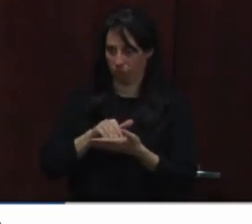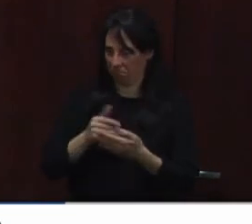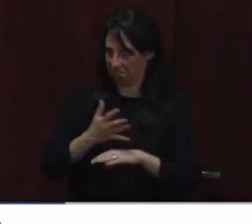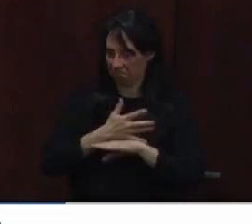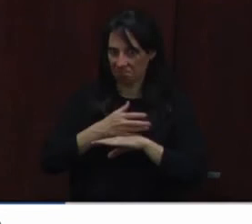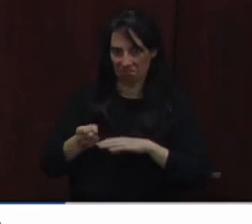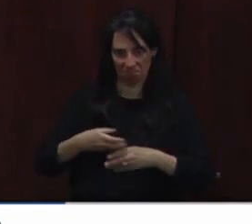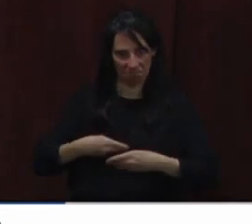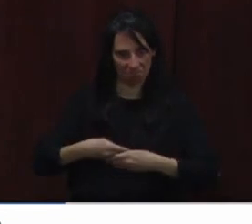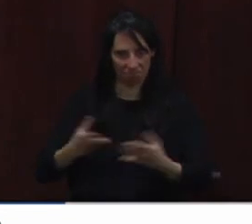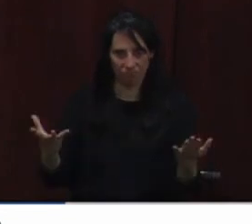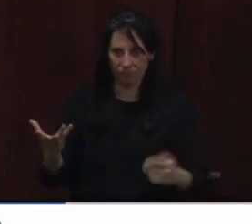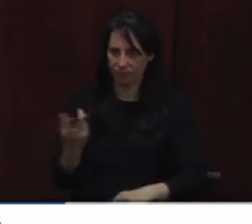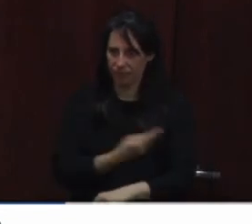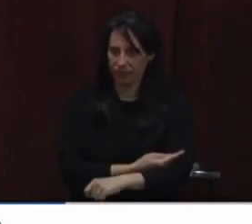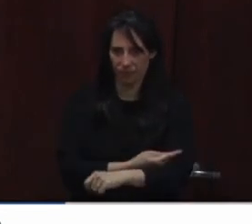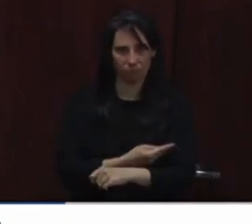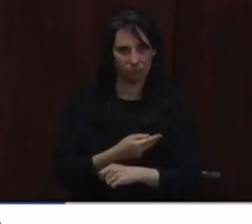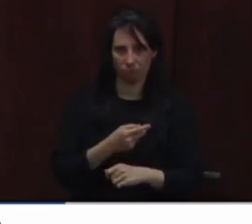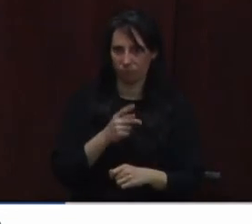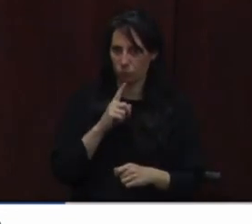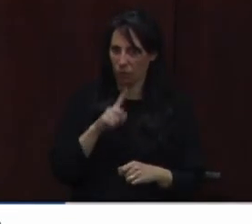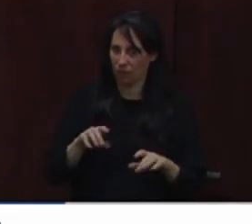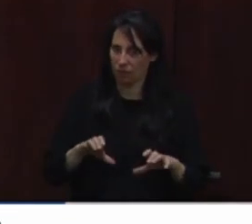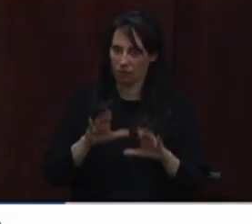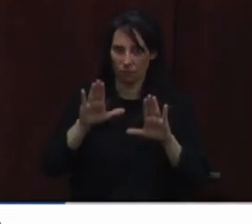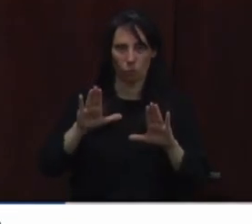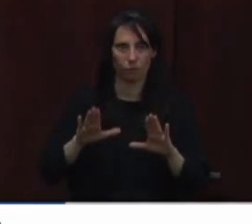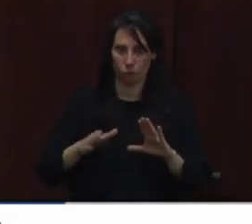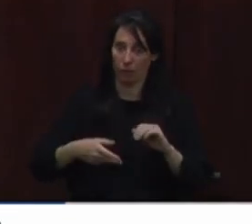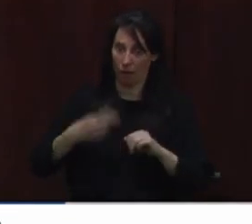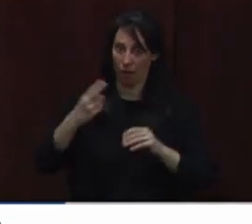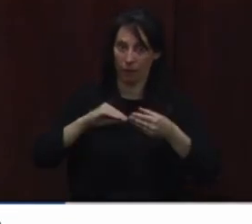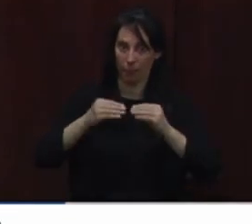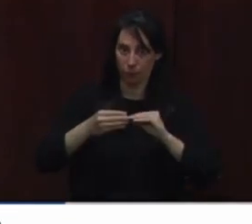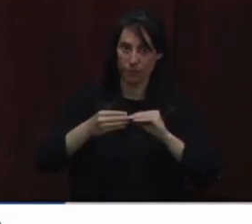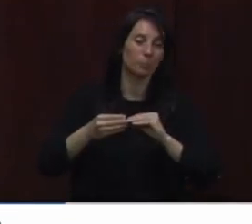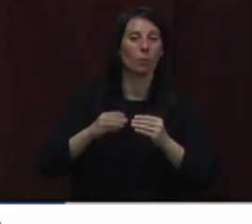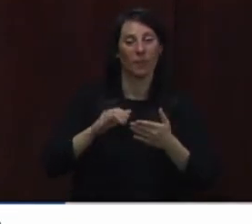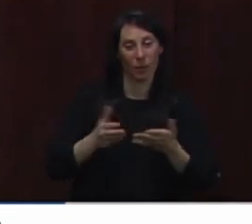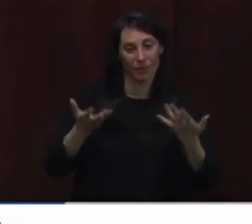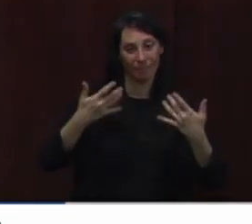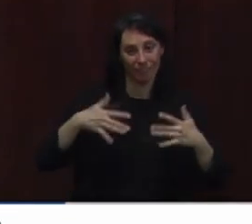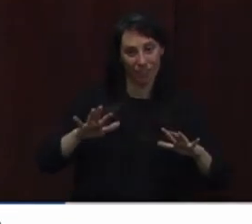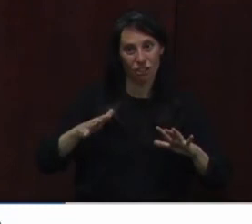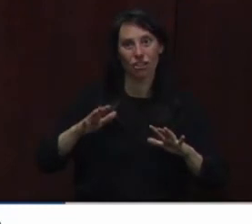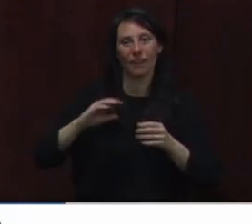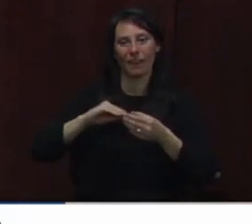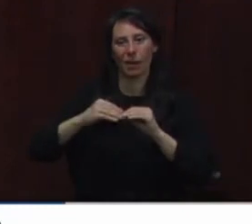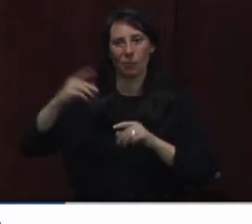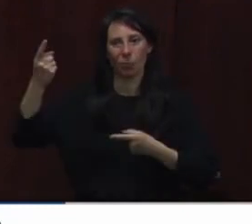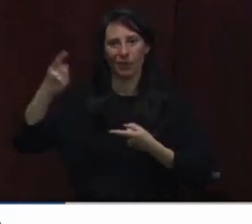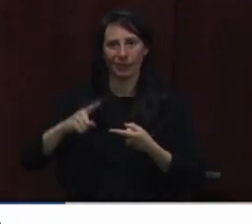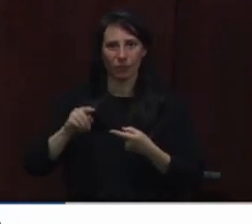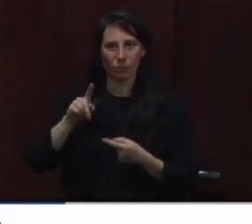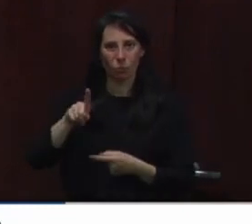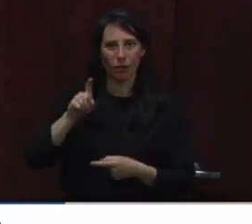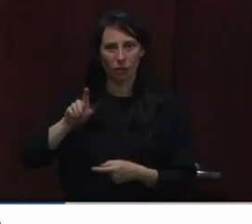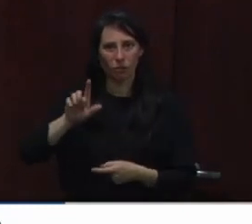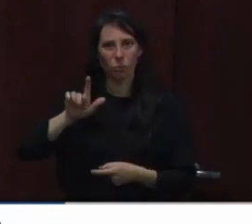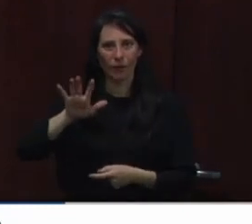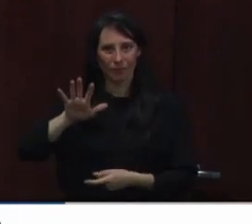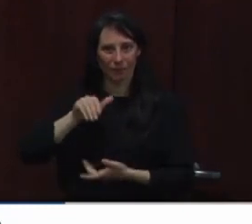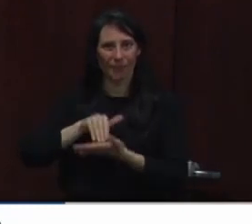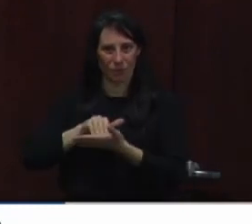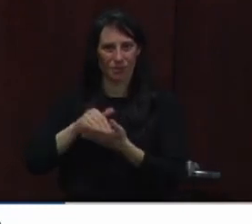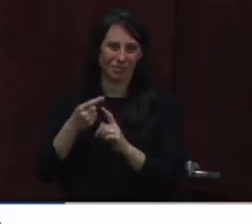push that out very quickly increase their capacity but after that we went back to our standard 120,000 allocation for